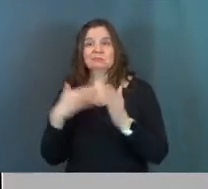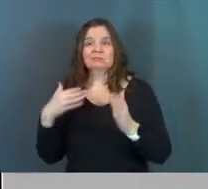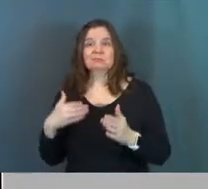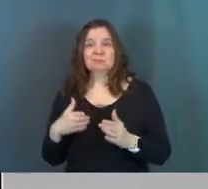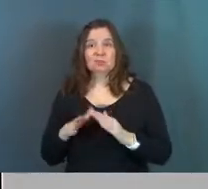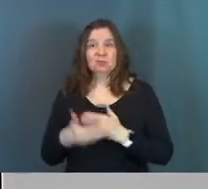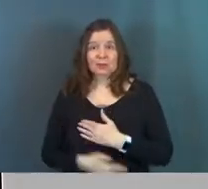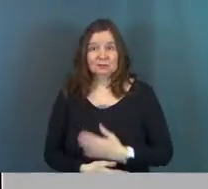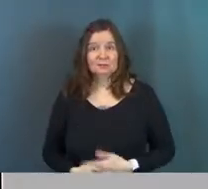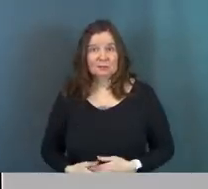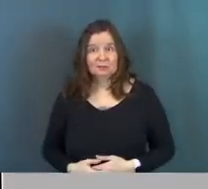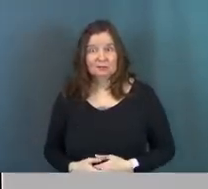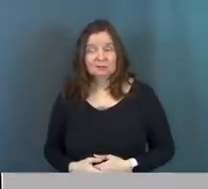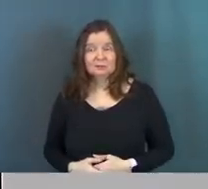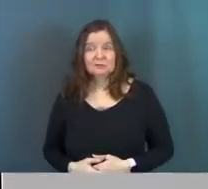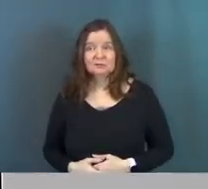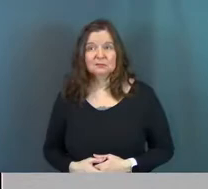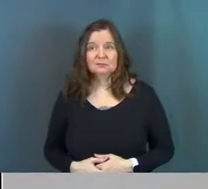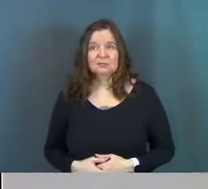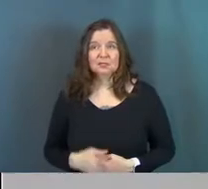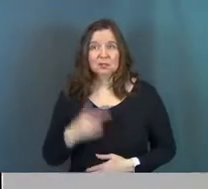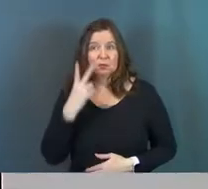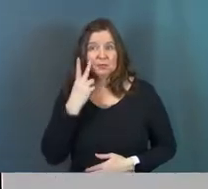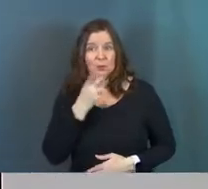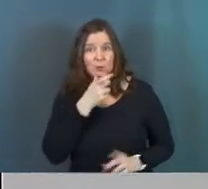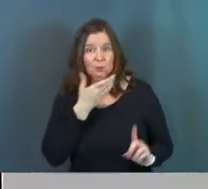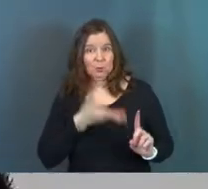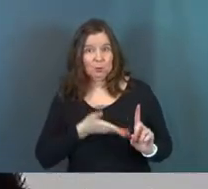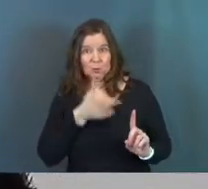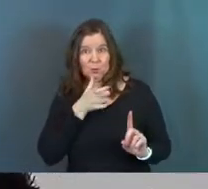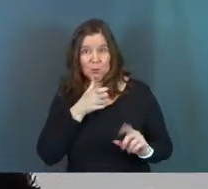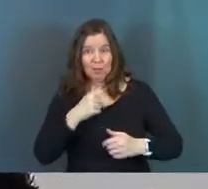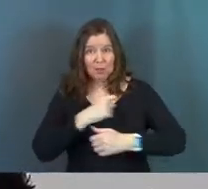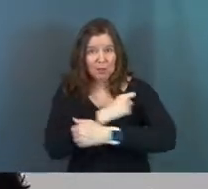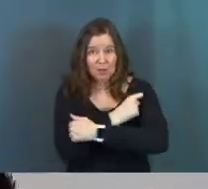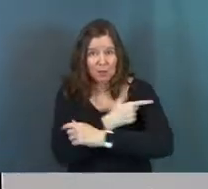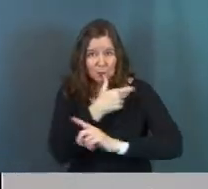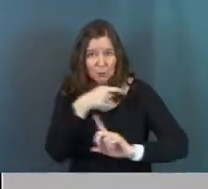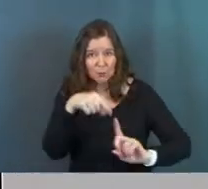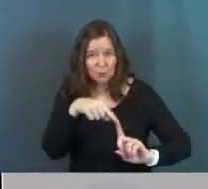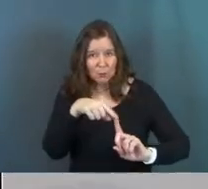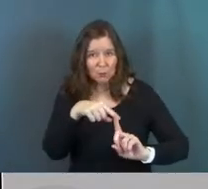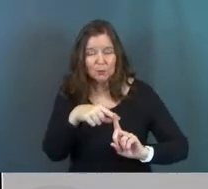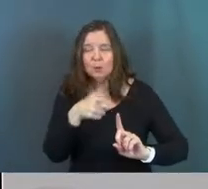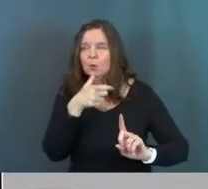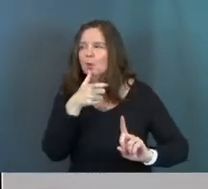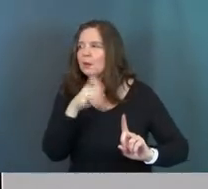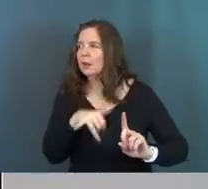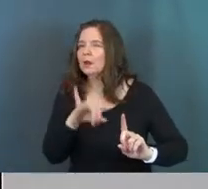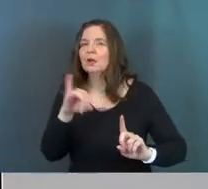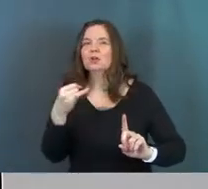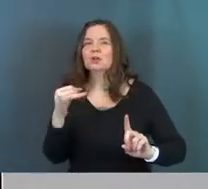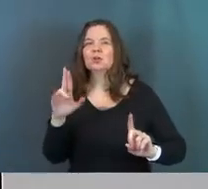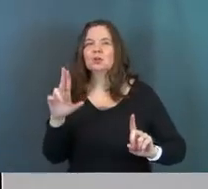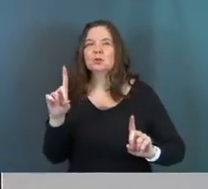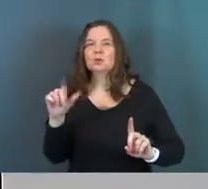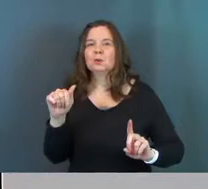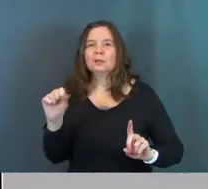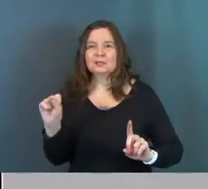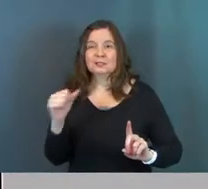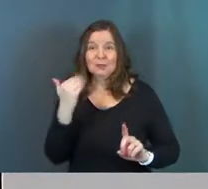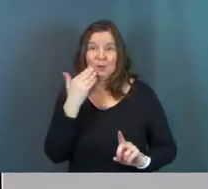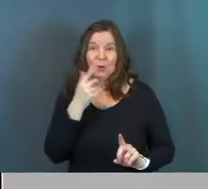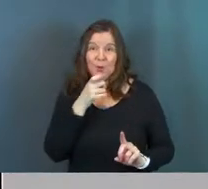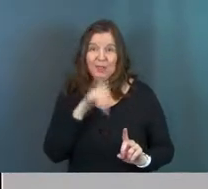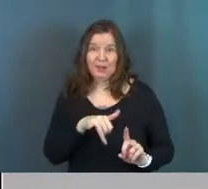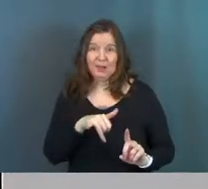tell me who this is right here? Our second one. I'm going to come this way. You guys saw it over here? Say it. Judas, right? We know